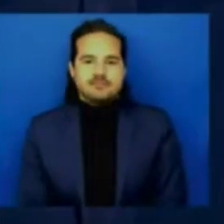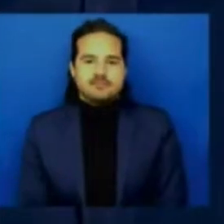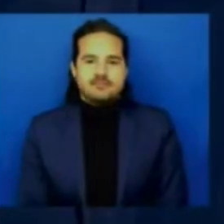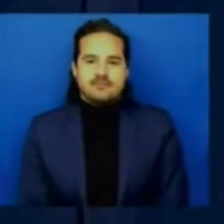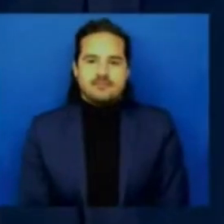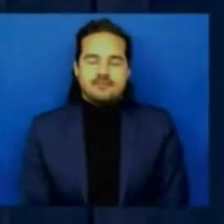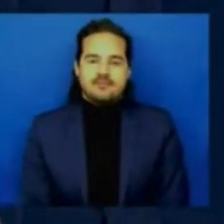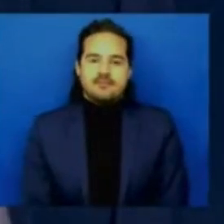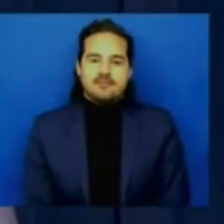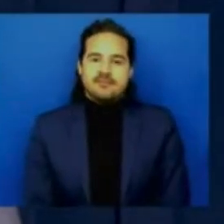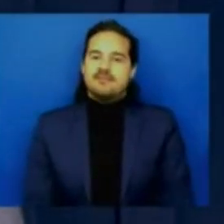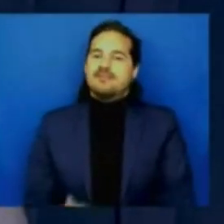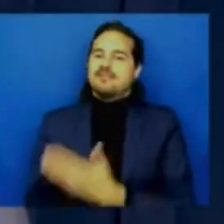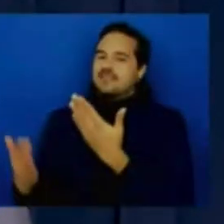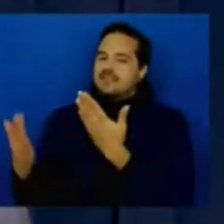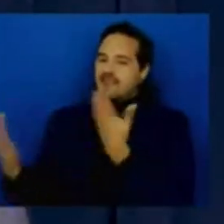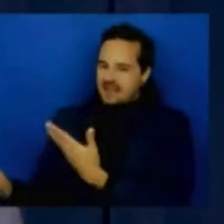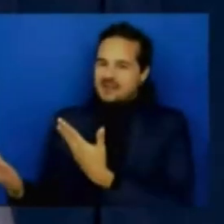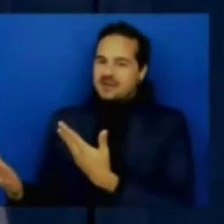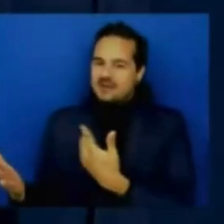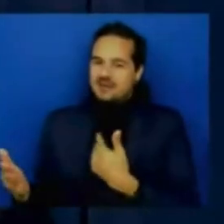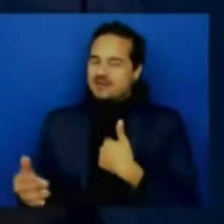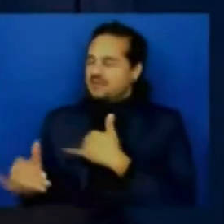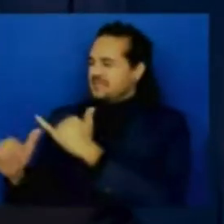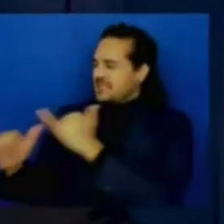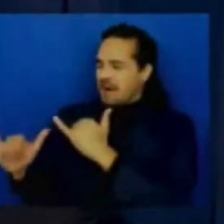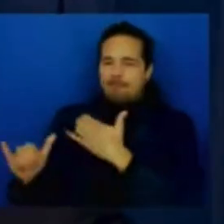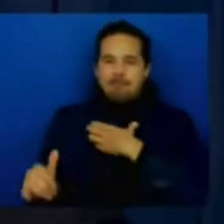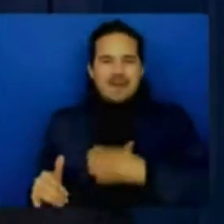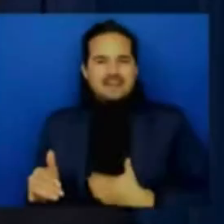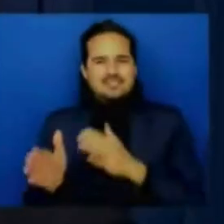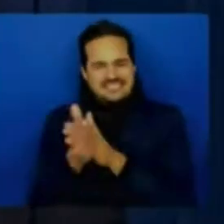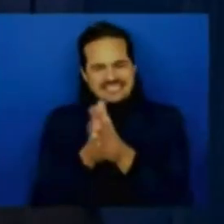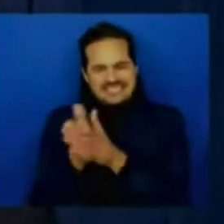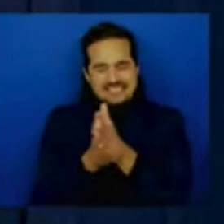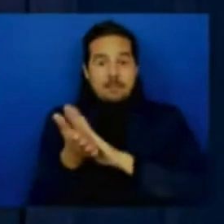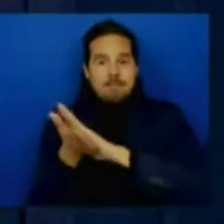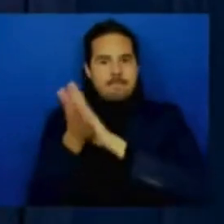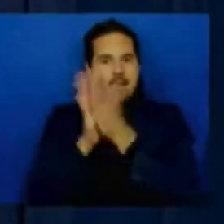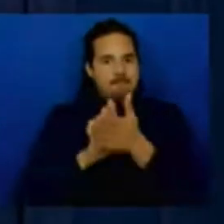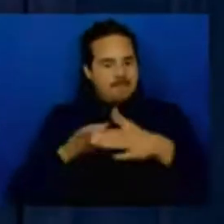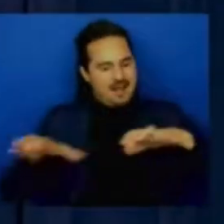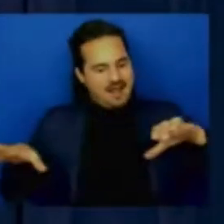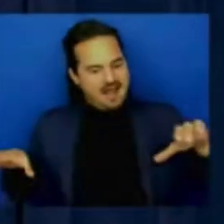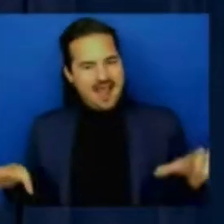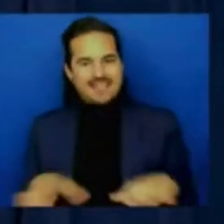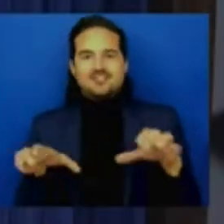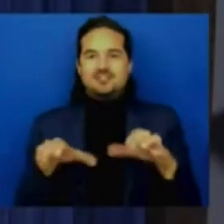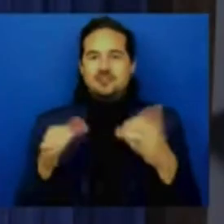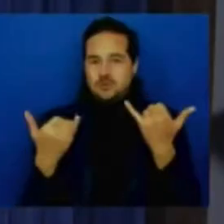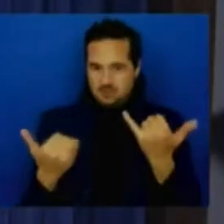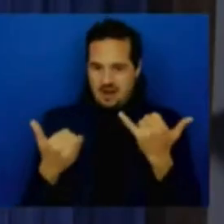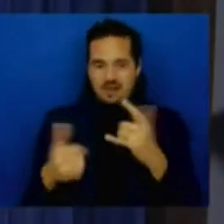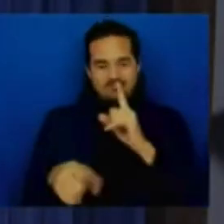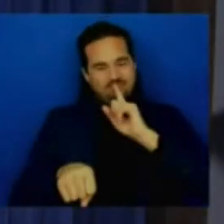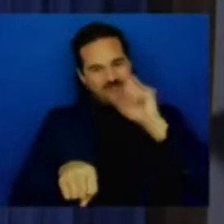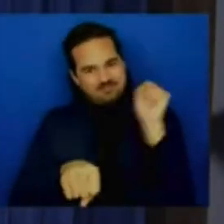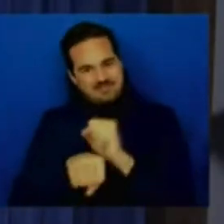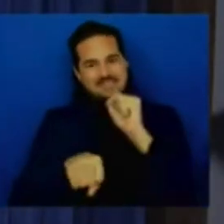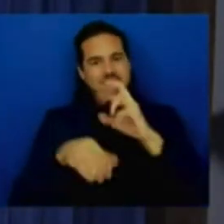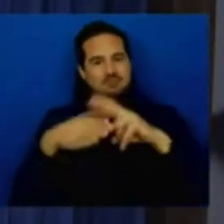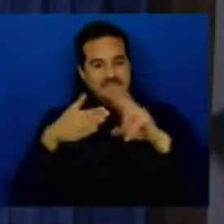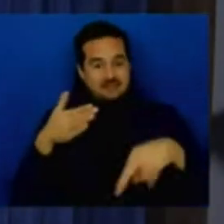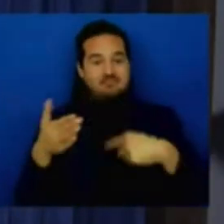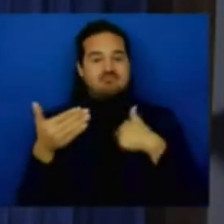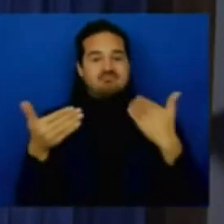and i'm gonna just get these things out move forward with sb89 sb